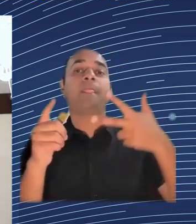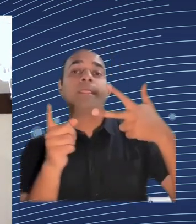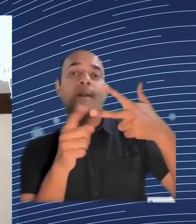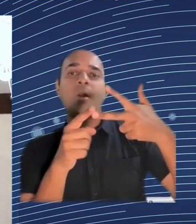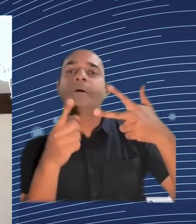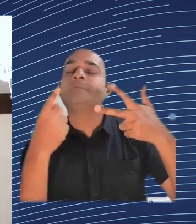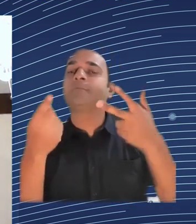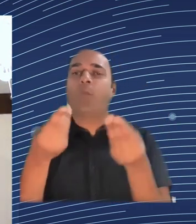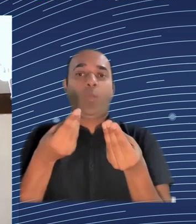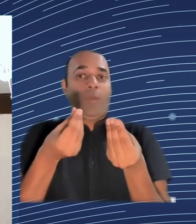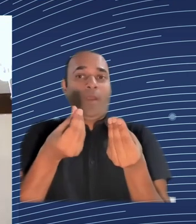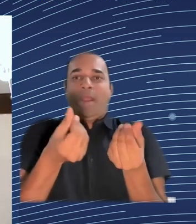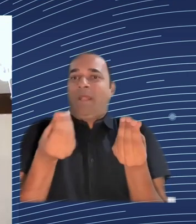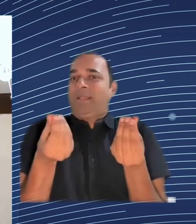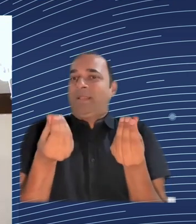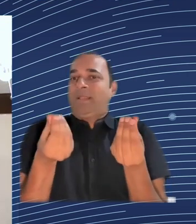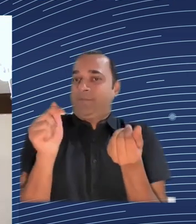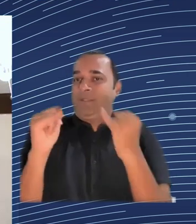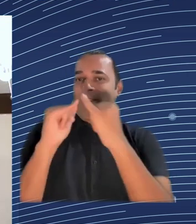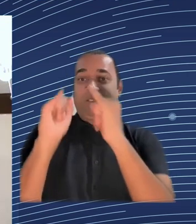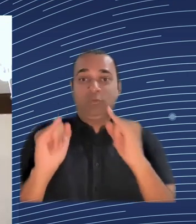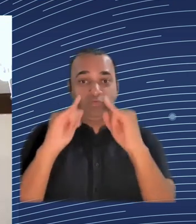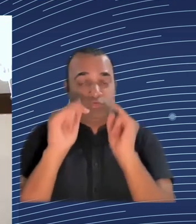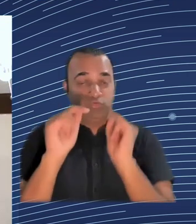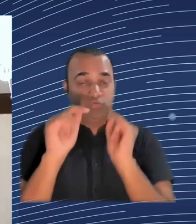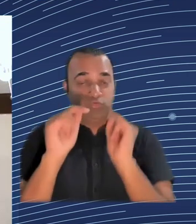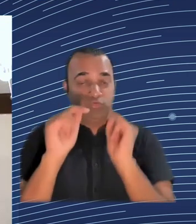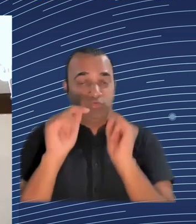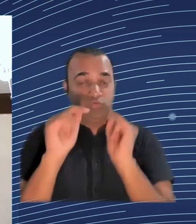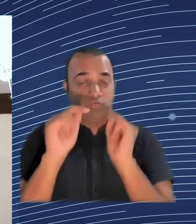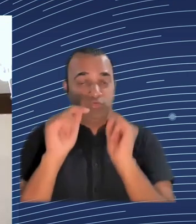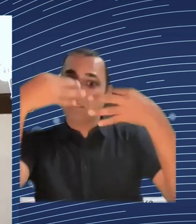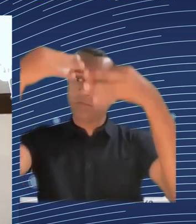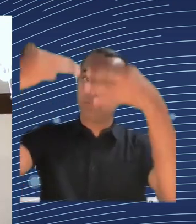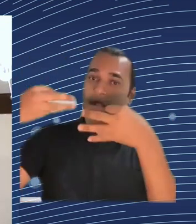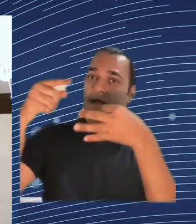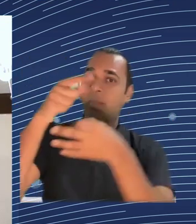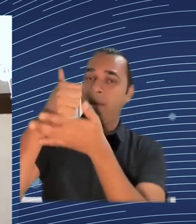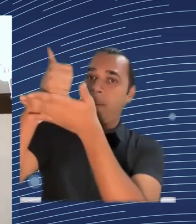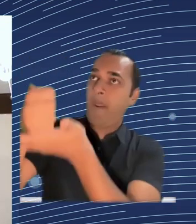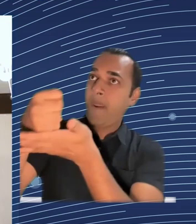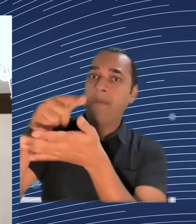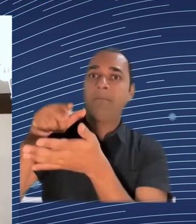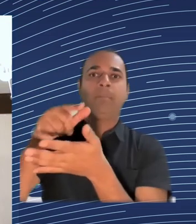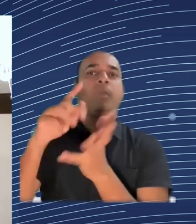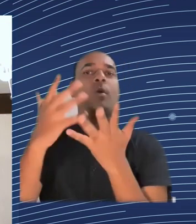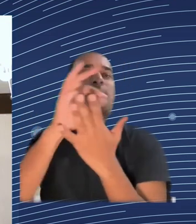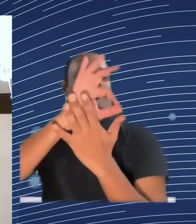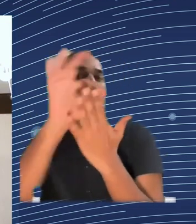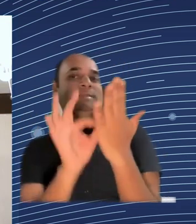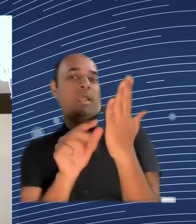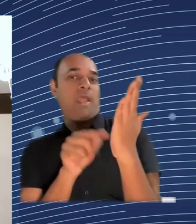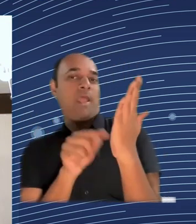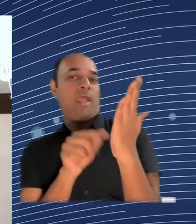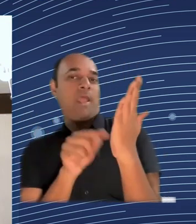me. But I just wanted to point out a slight danger that's implicit in this question, which is to make the best the enemy of the good.